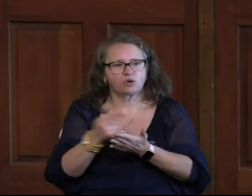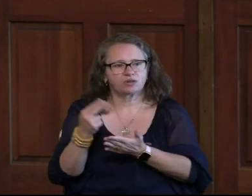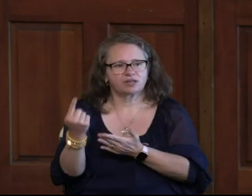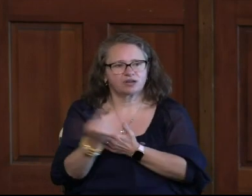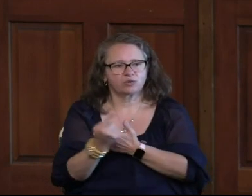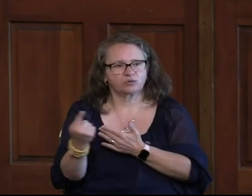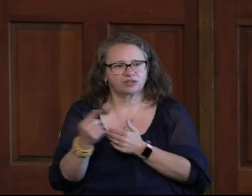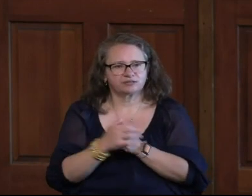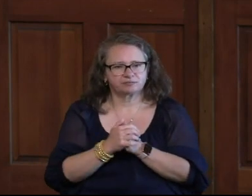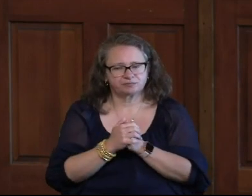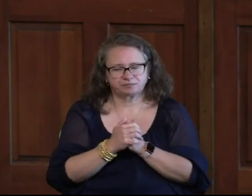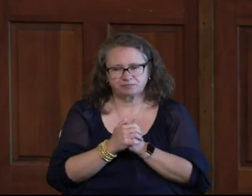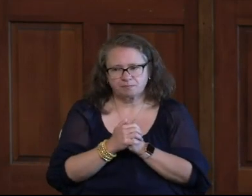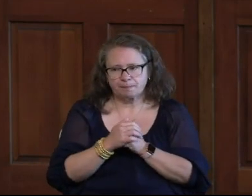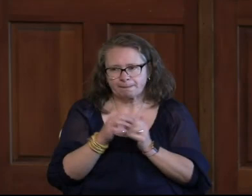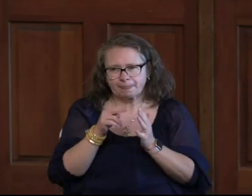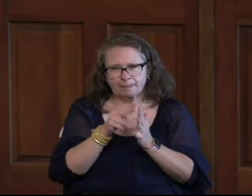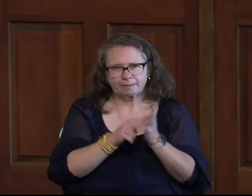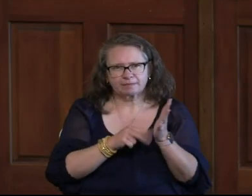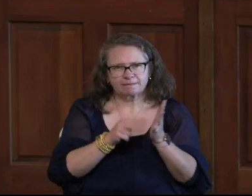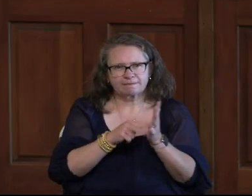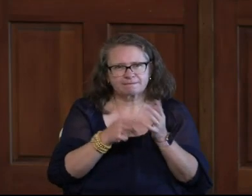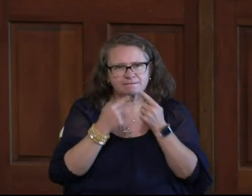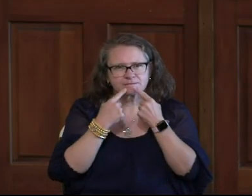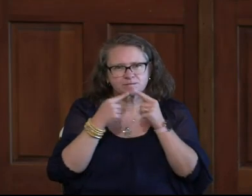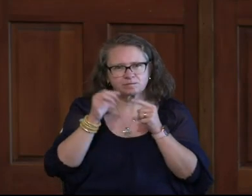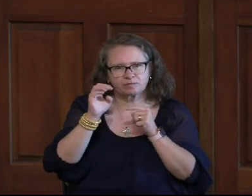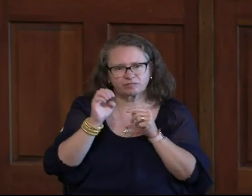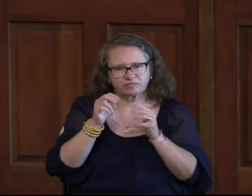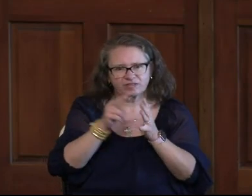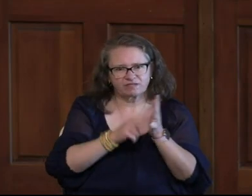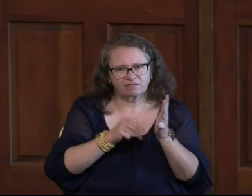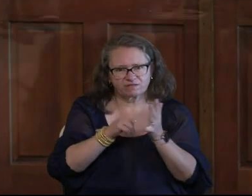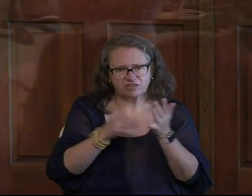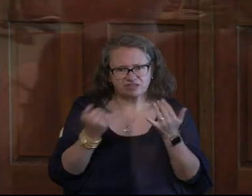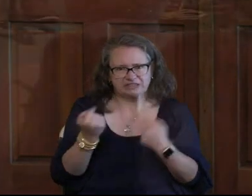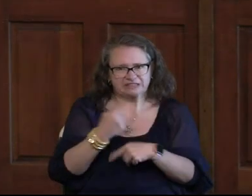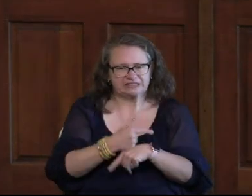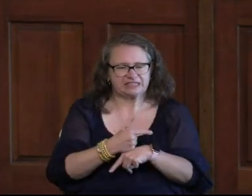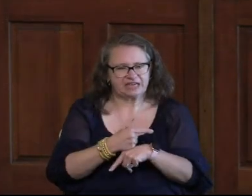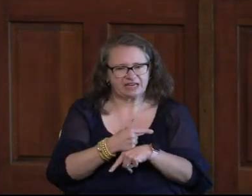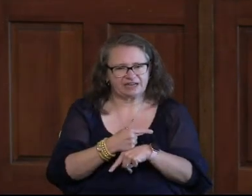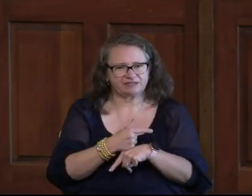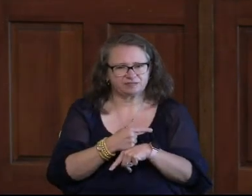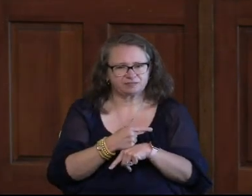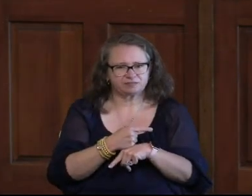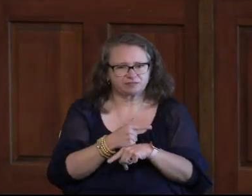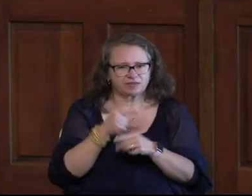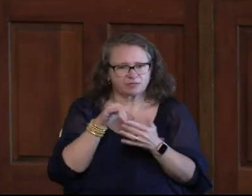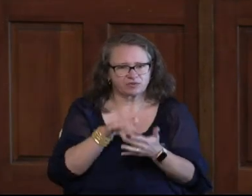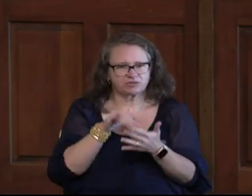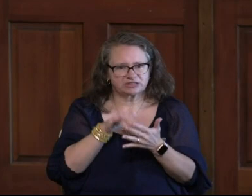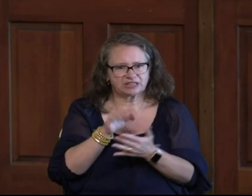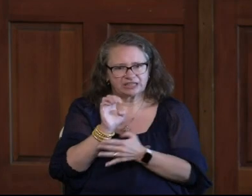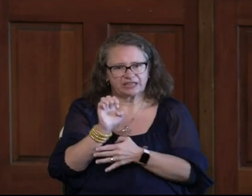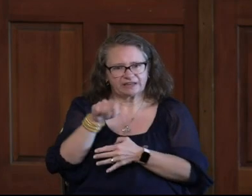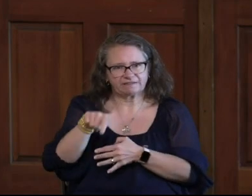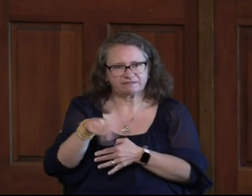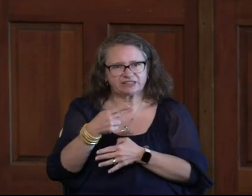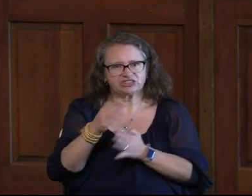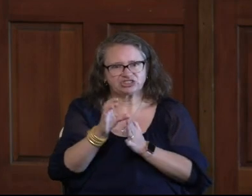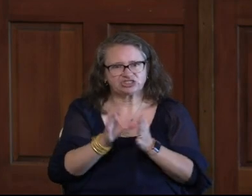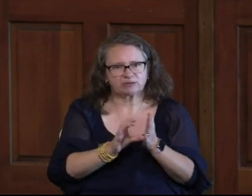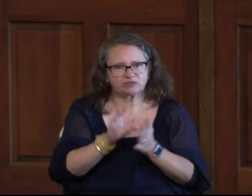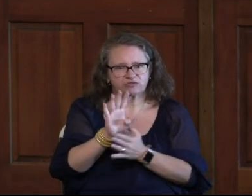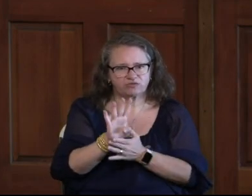Well, let's read out this scripture together. This comes from our verses for today that we're going to be studying in Ephesians chapter